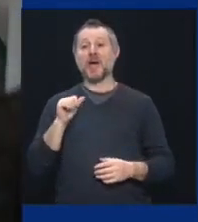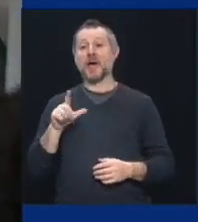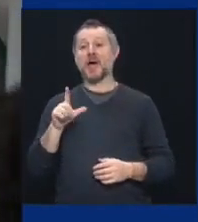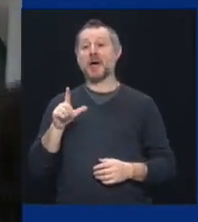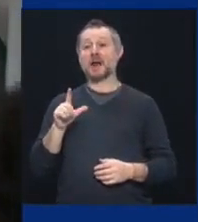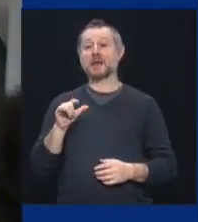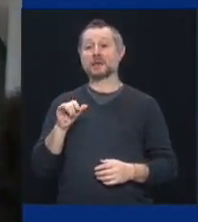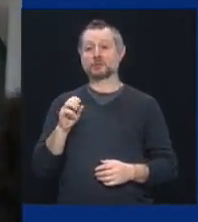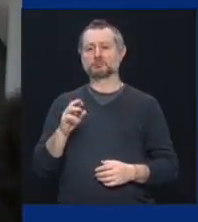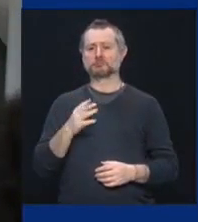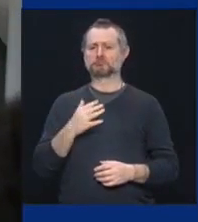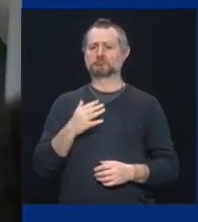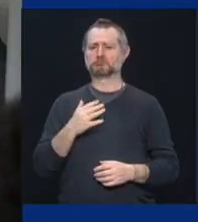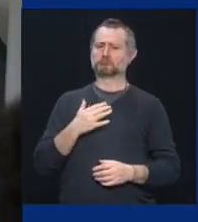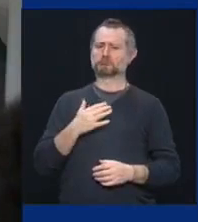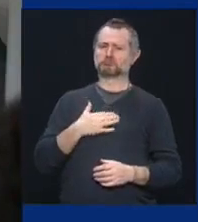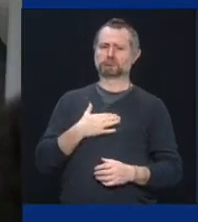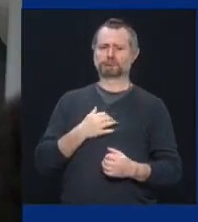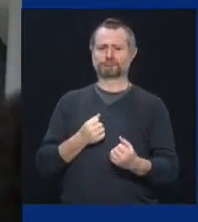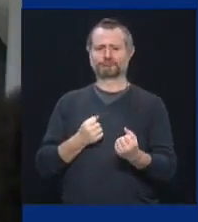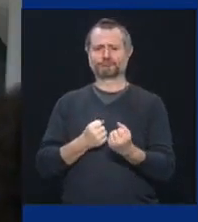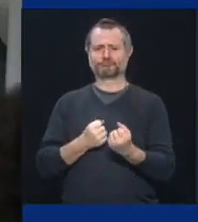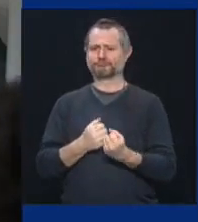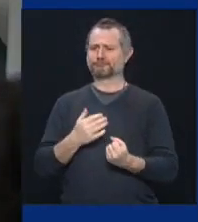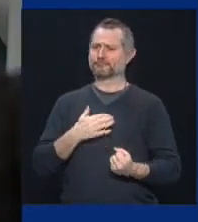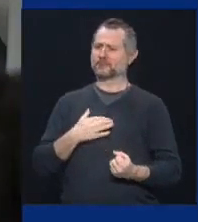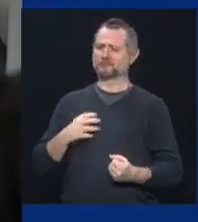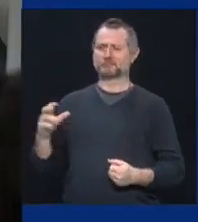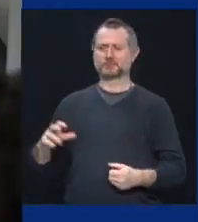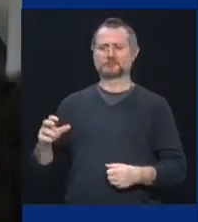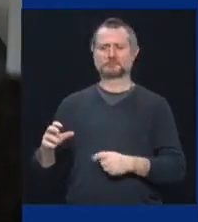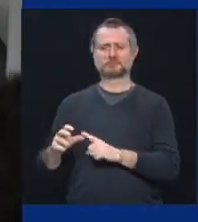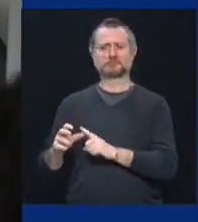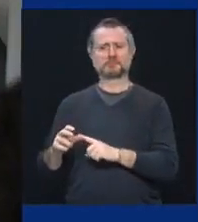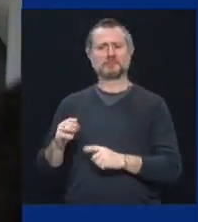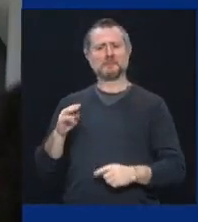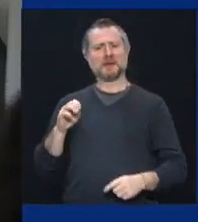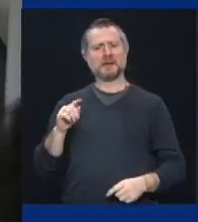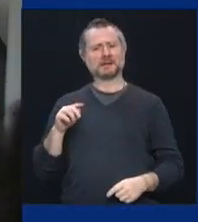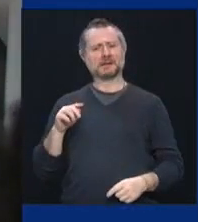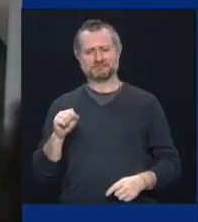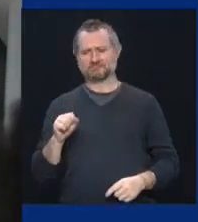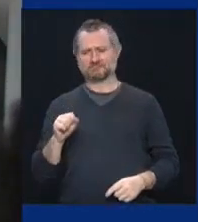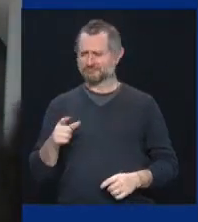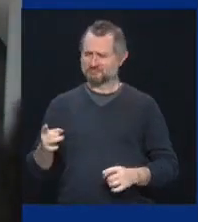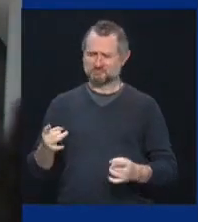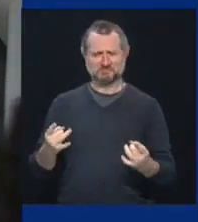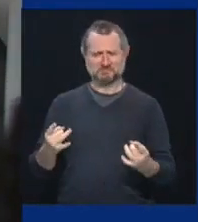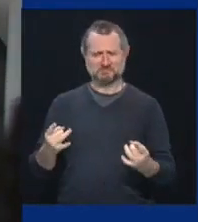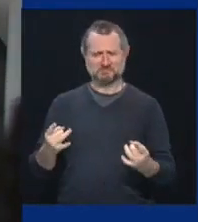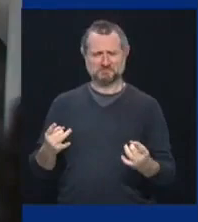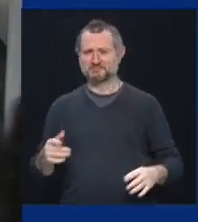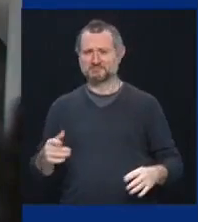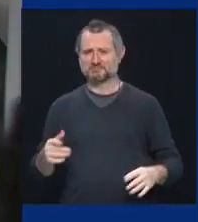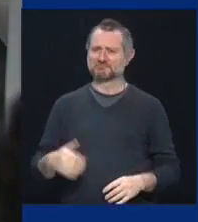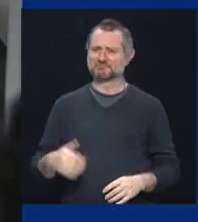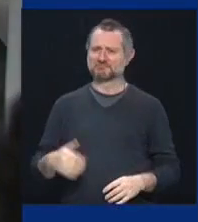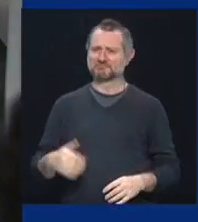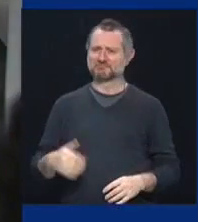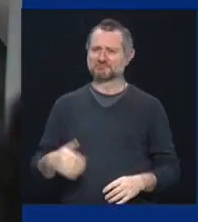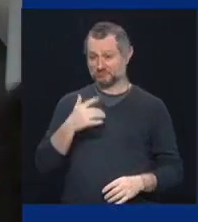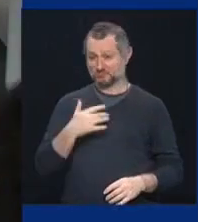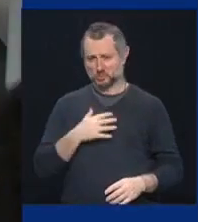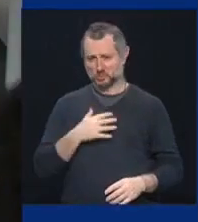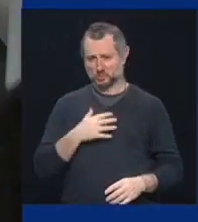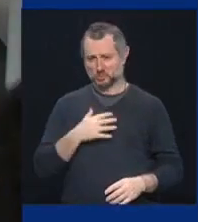Al's, former pitcher, New York Mets. Really a superstar, and it's just a real thrill for me to be with